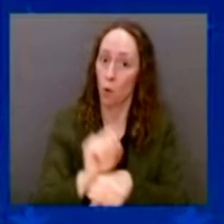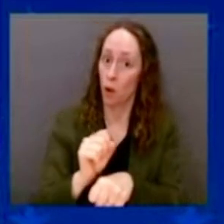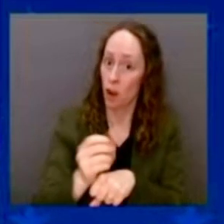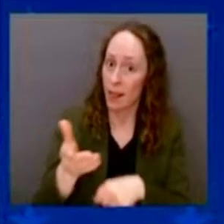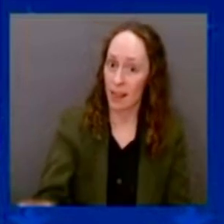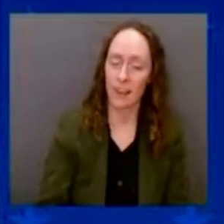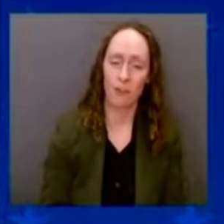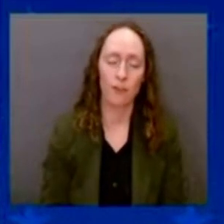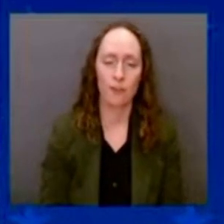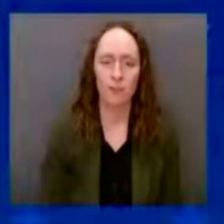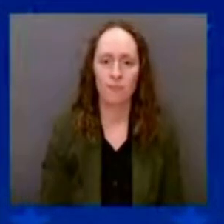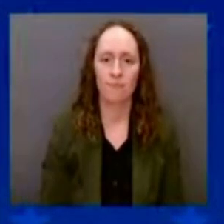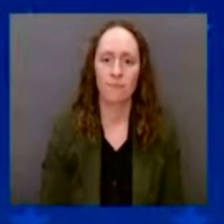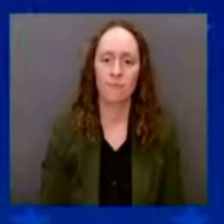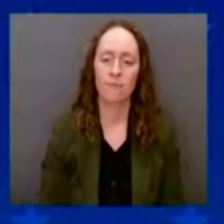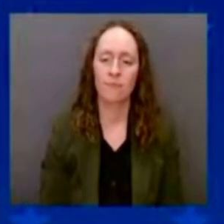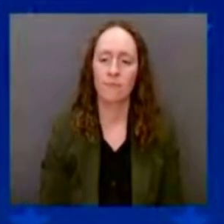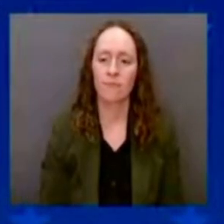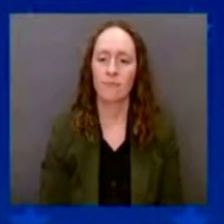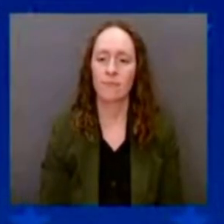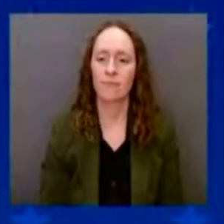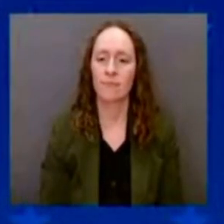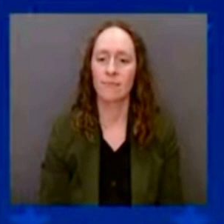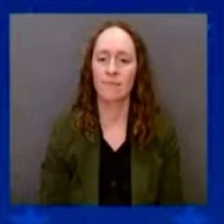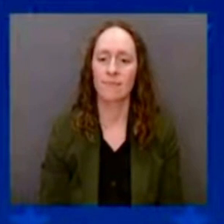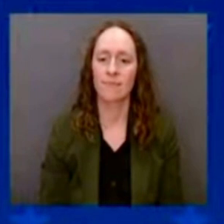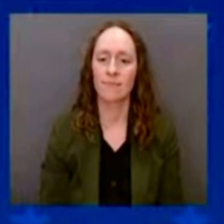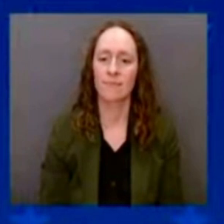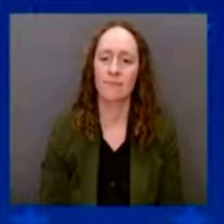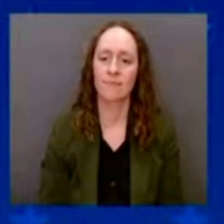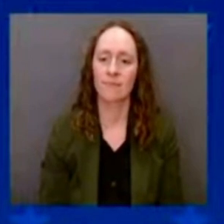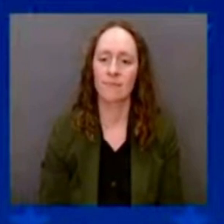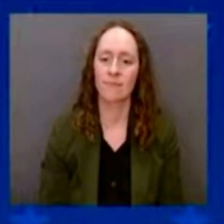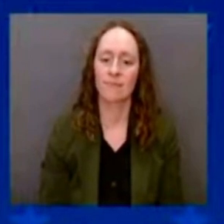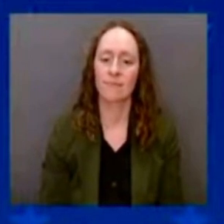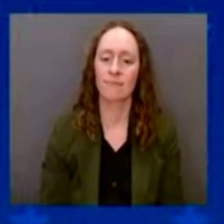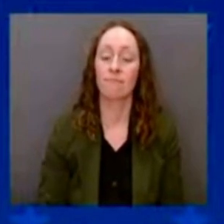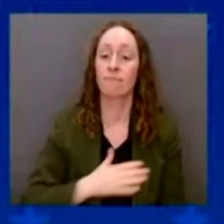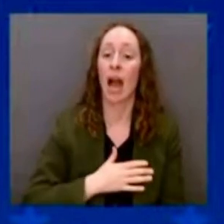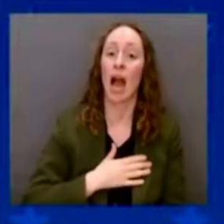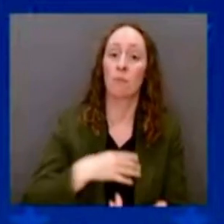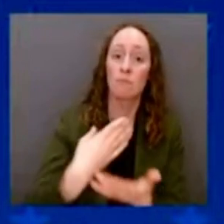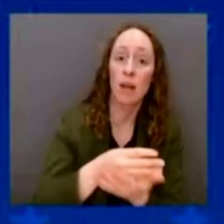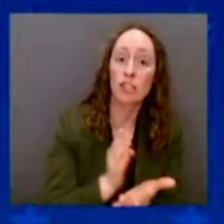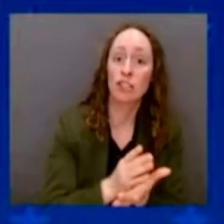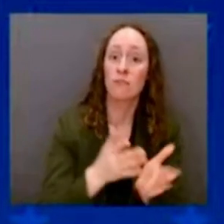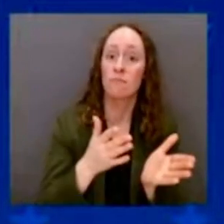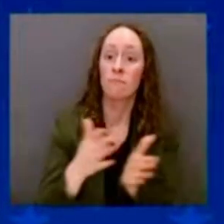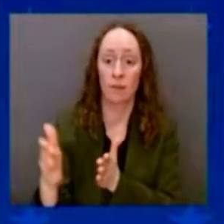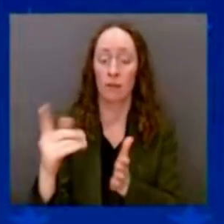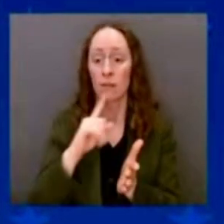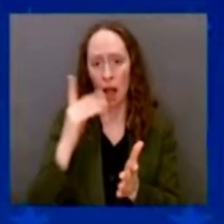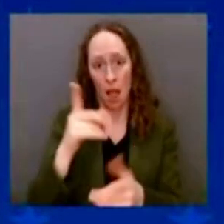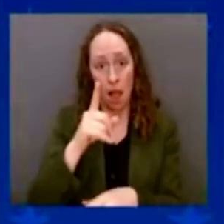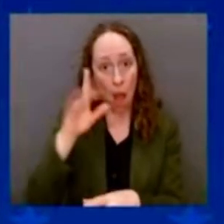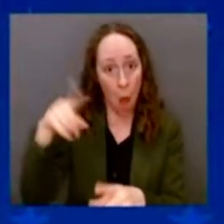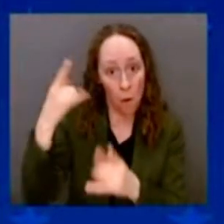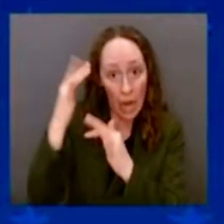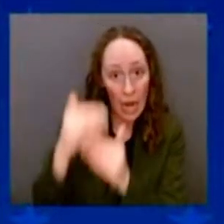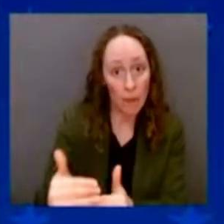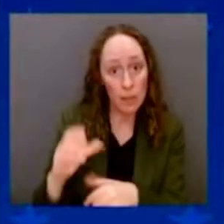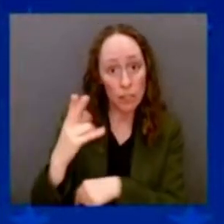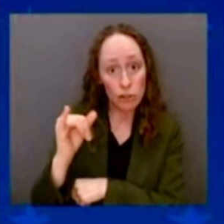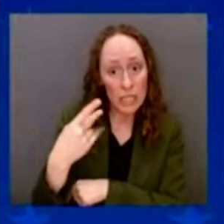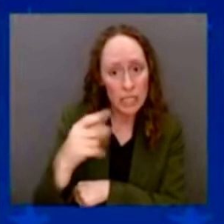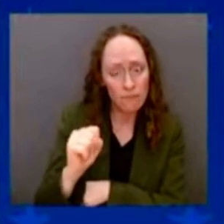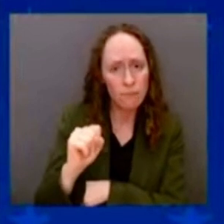But my budget's about more than chips. It's about science, as well. Like I said, we used to do 2 percent of our gross domestic product. We're